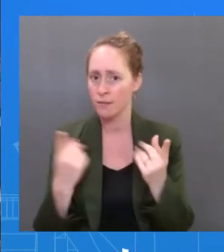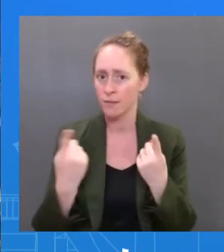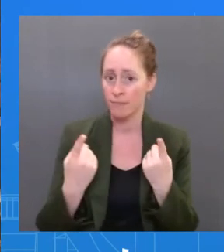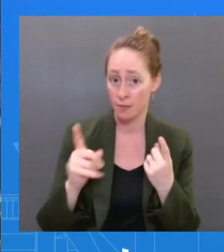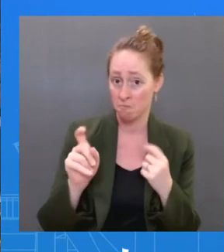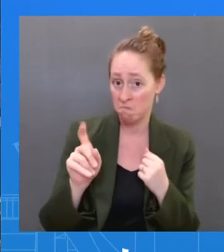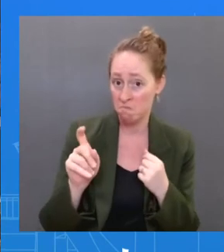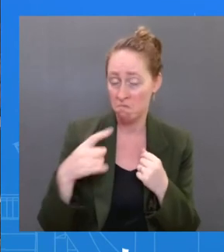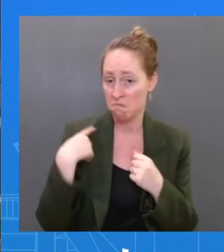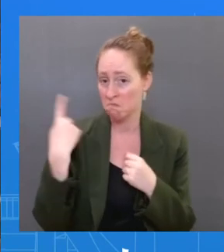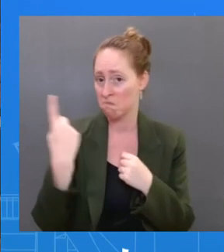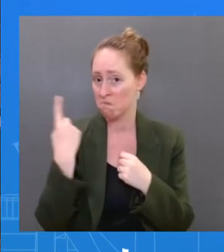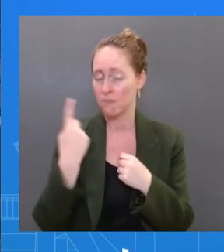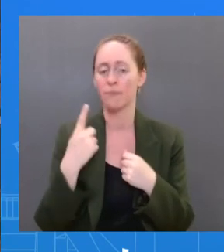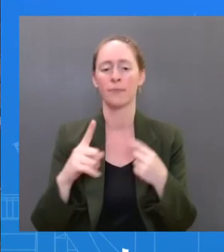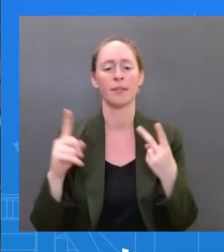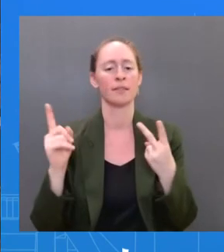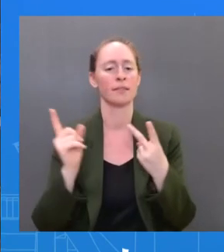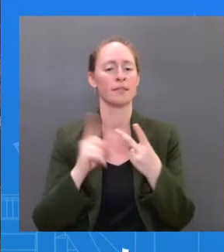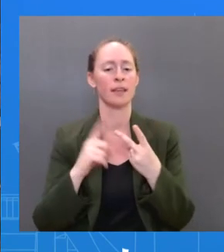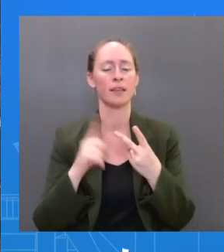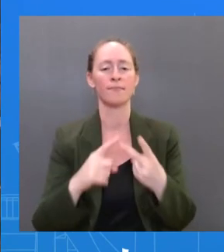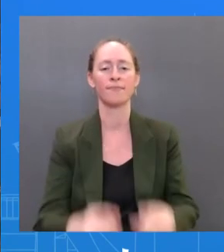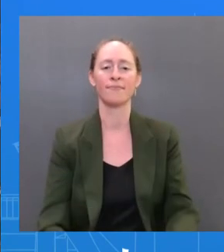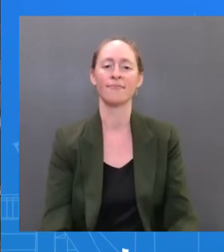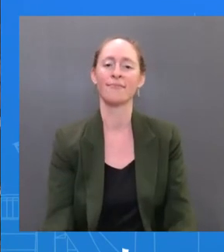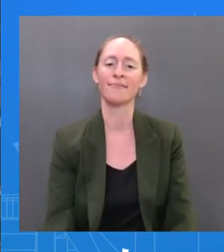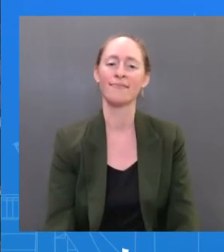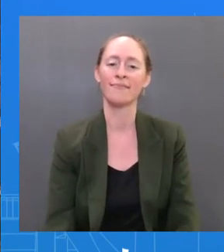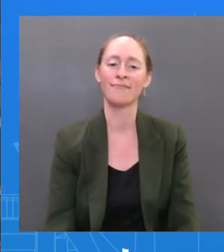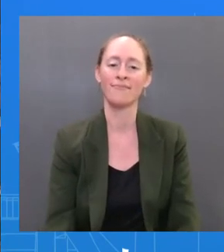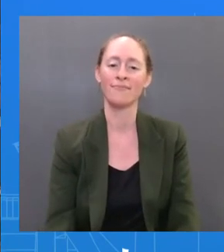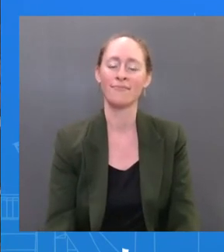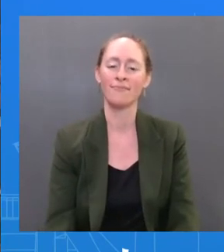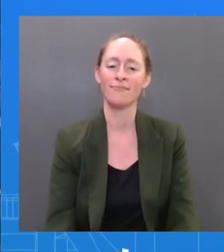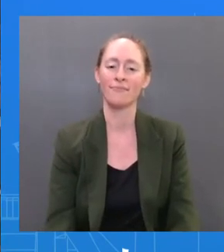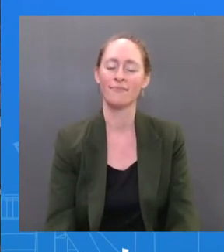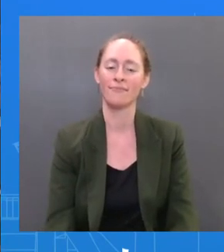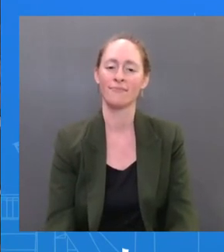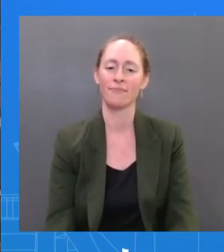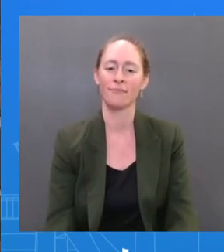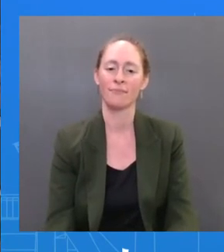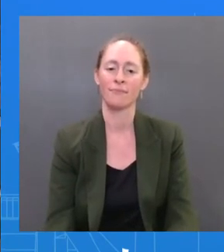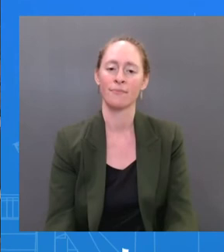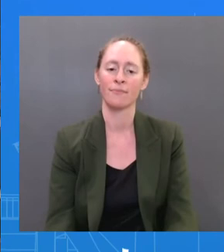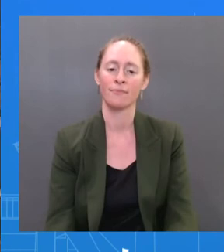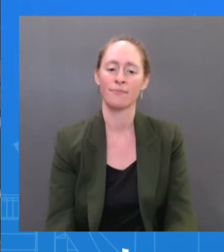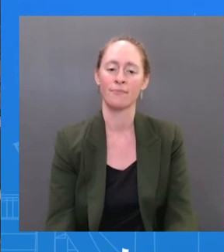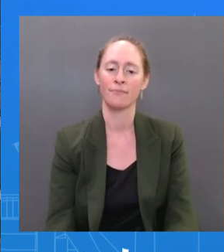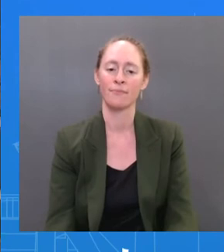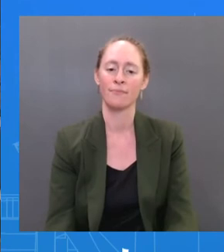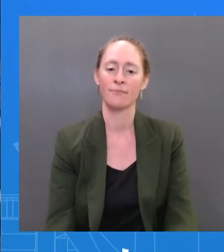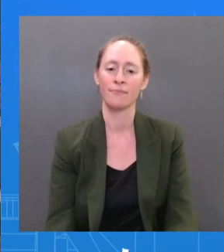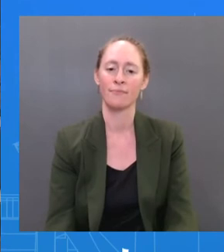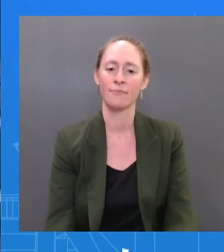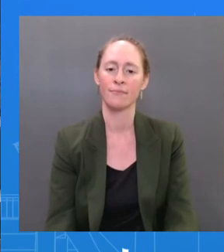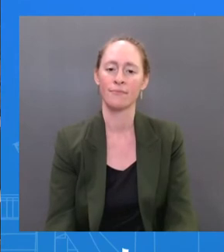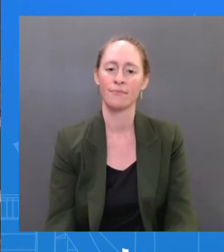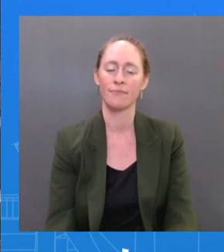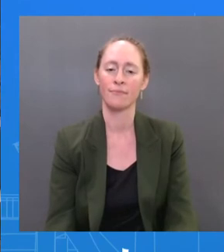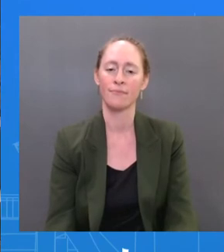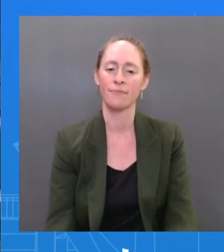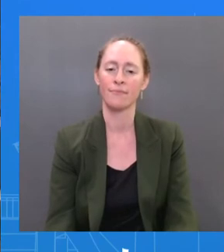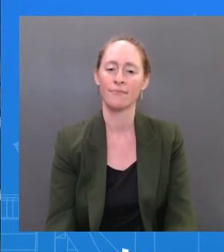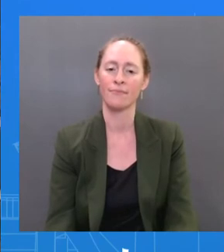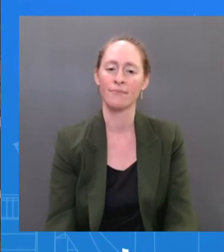for folks out there who may now hear from their employer, well, the President of the United States got COVID and he kept working